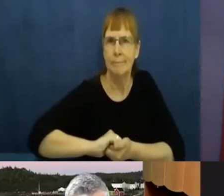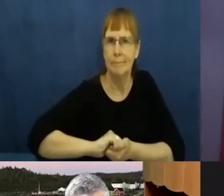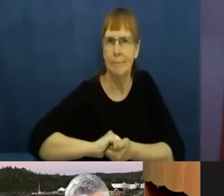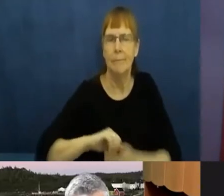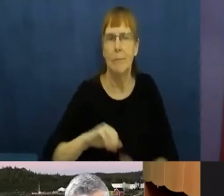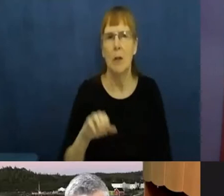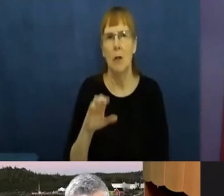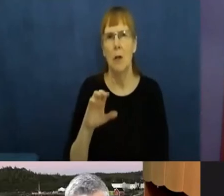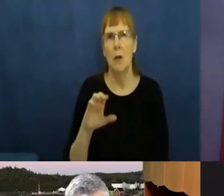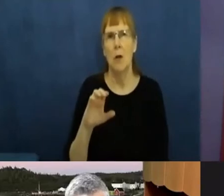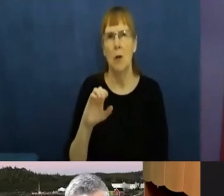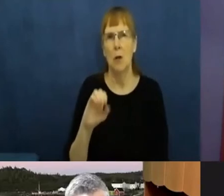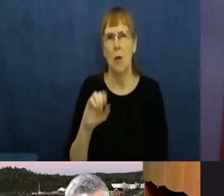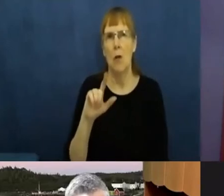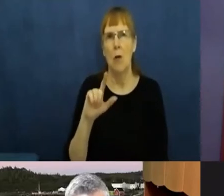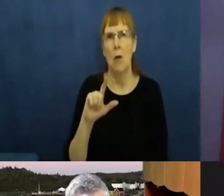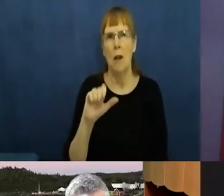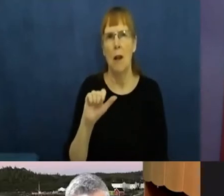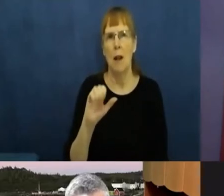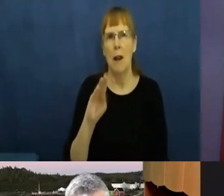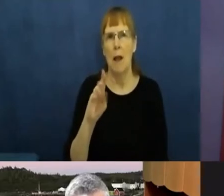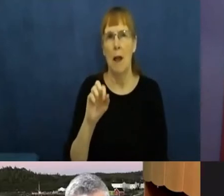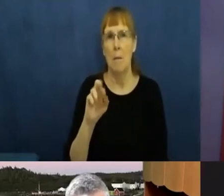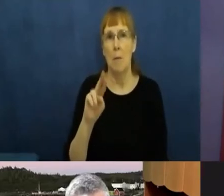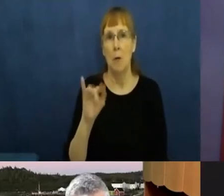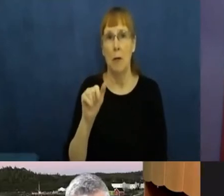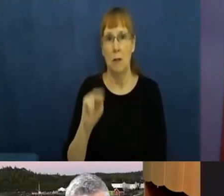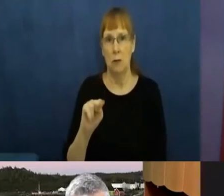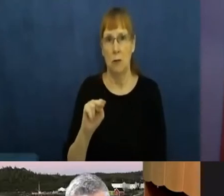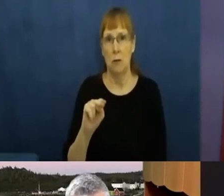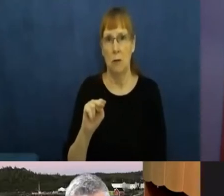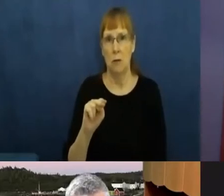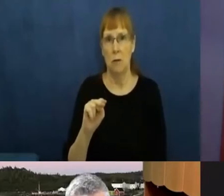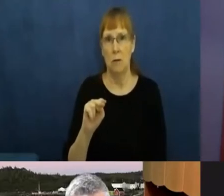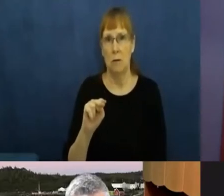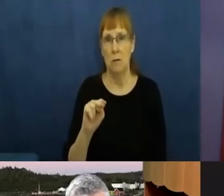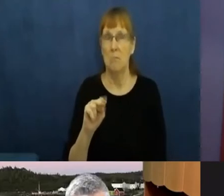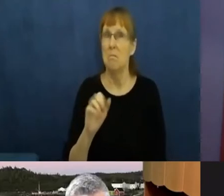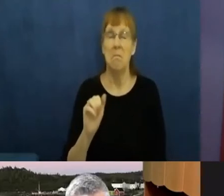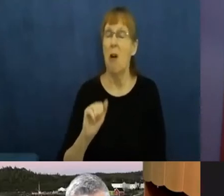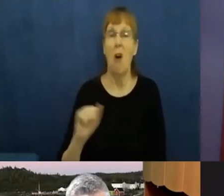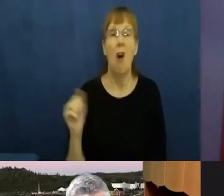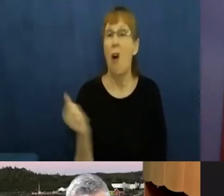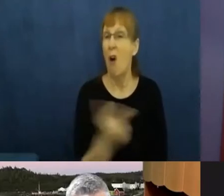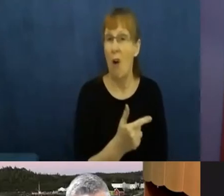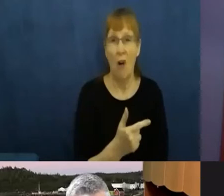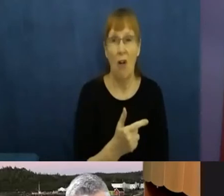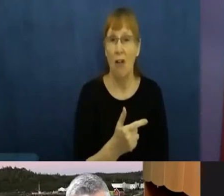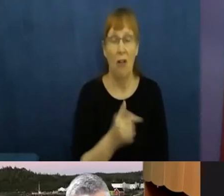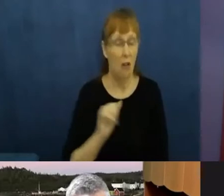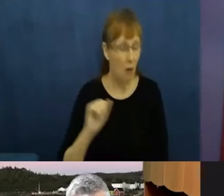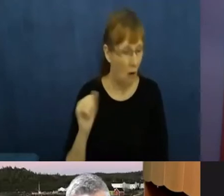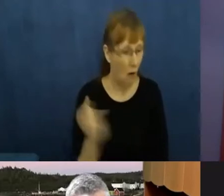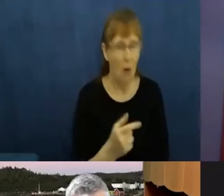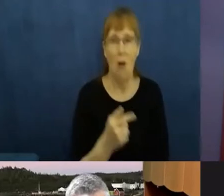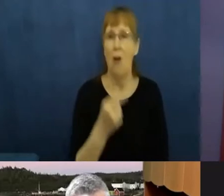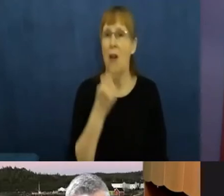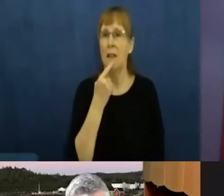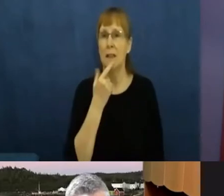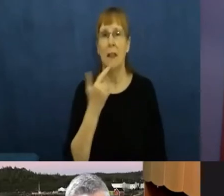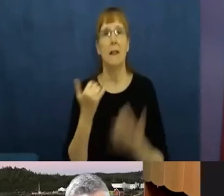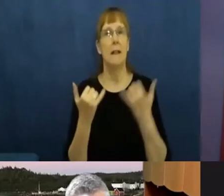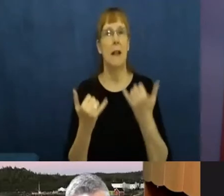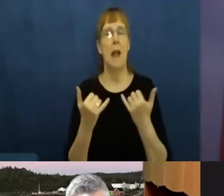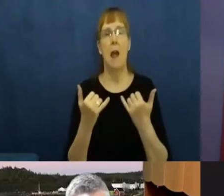Virtually everyone commented on this welcome lack of partisanship. And